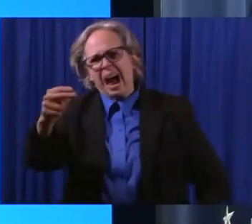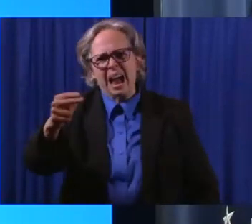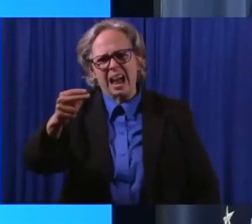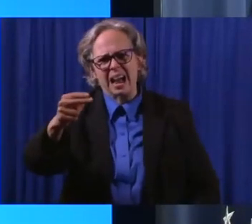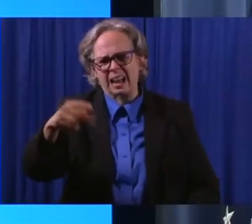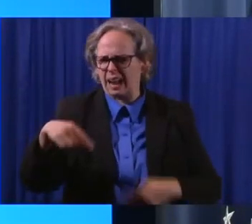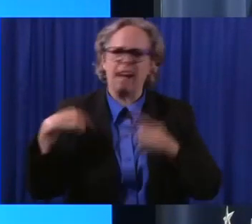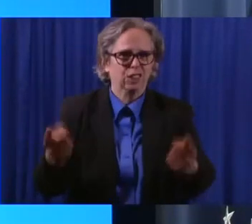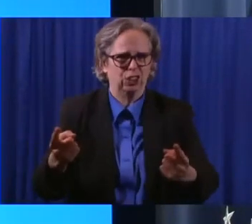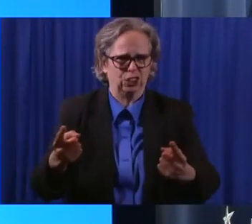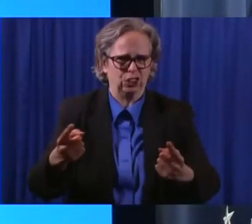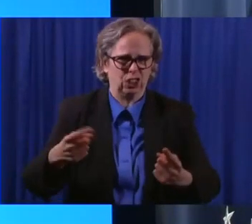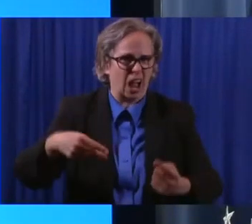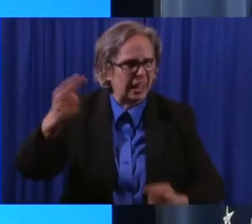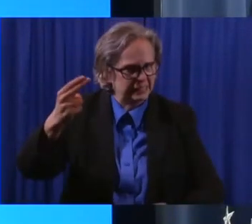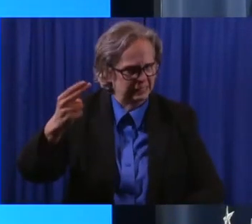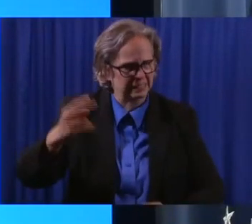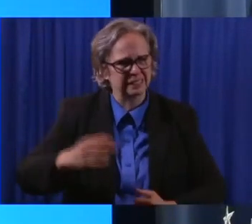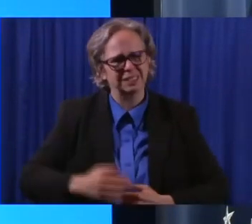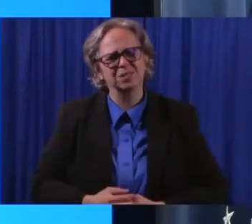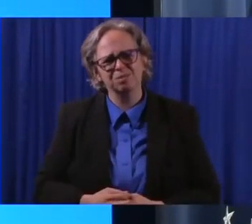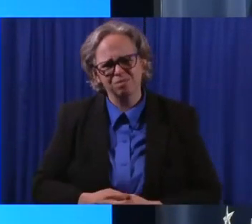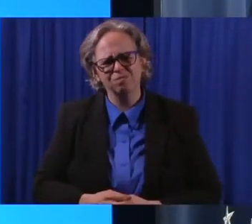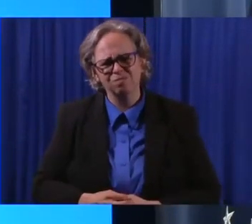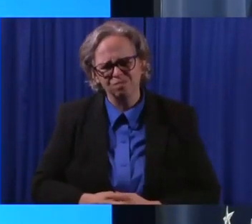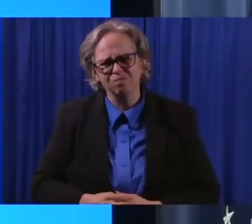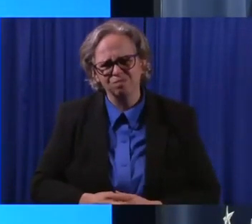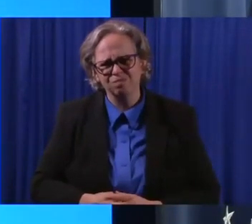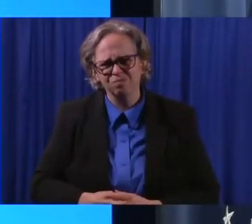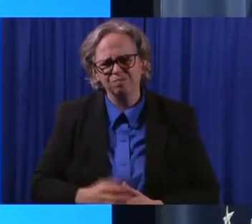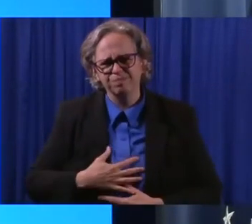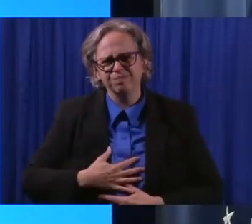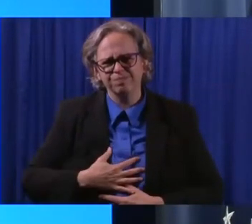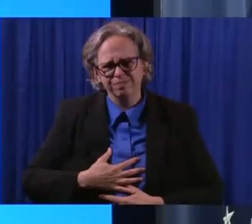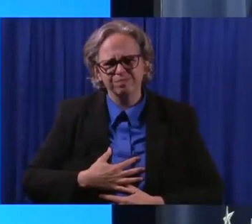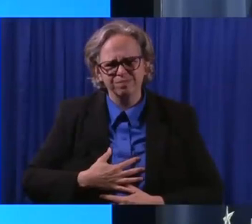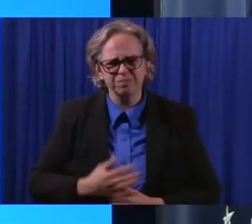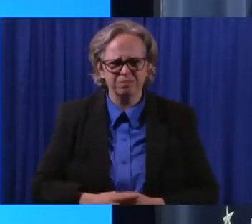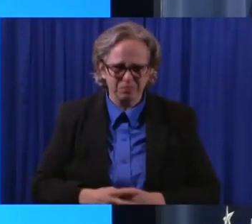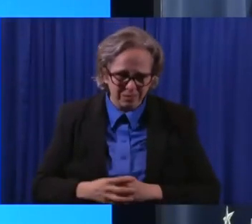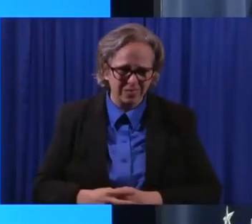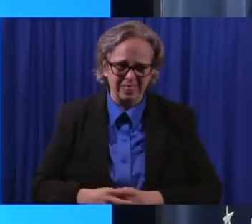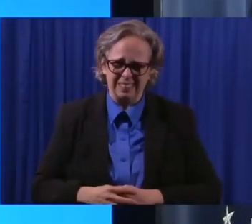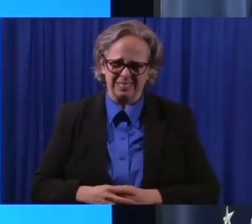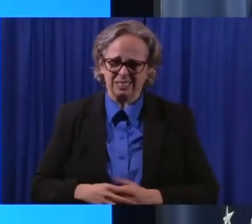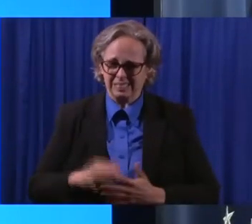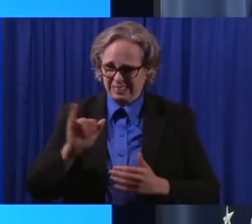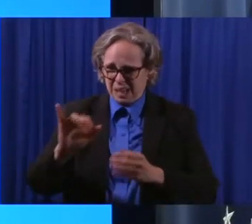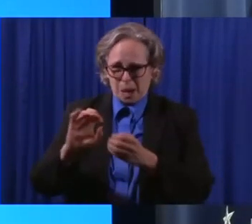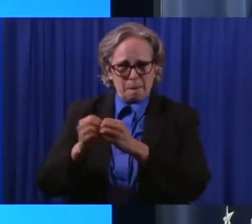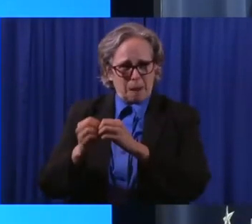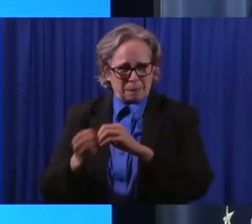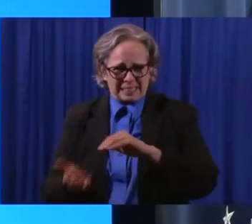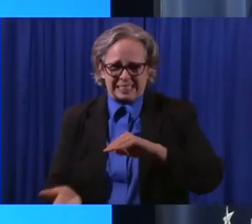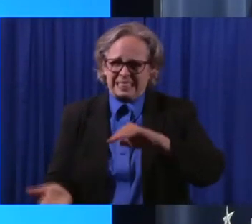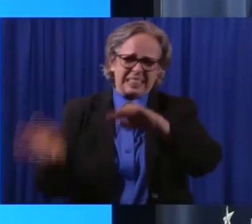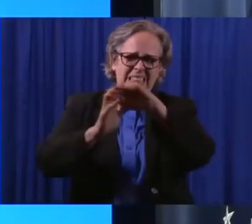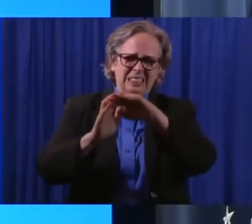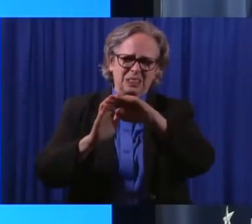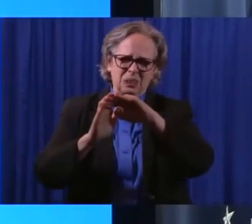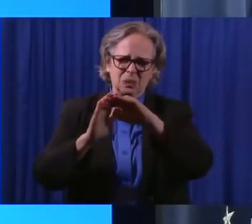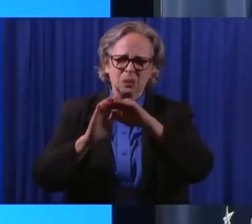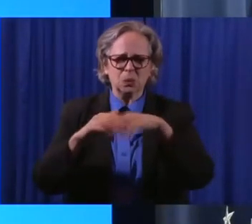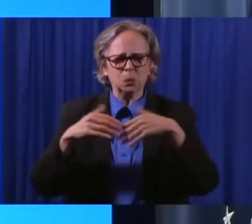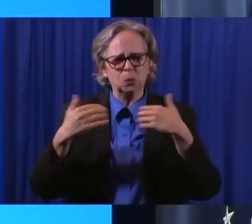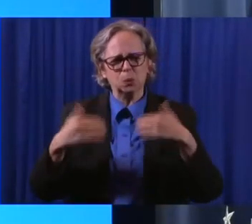It is important to note that in today's case increase, almost 60% of